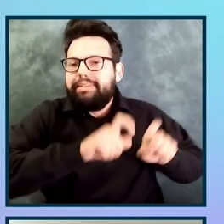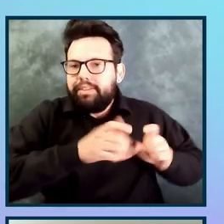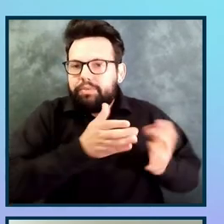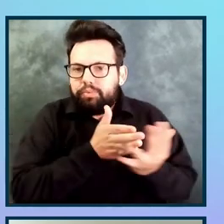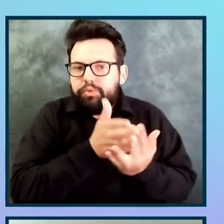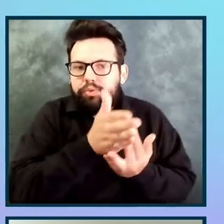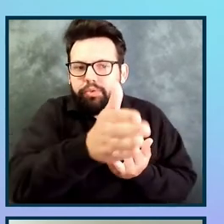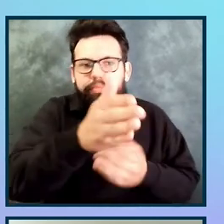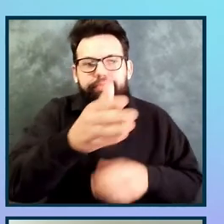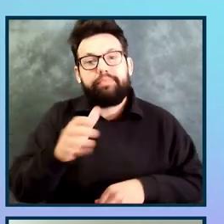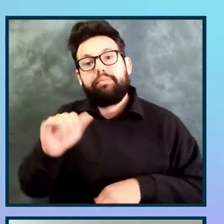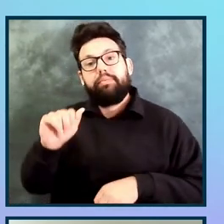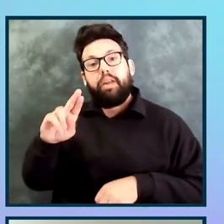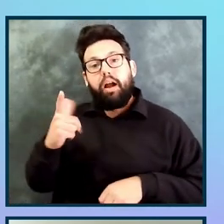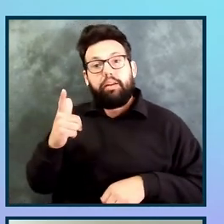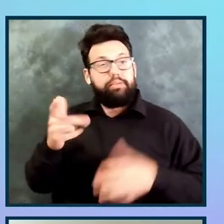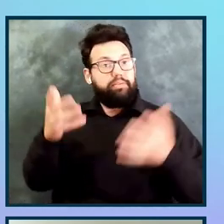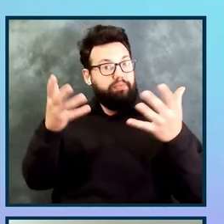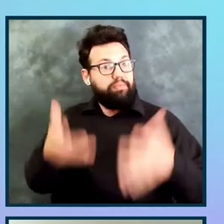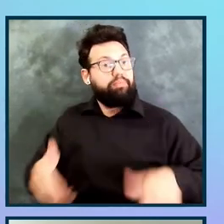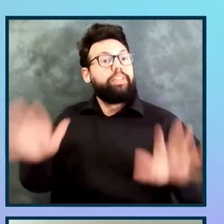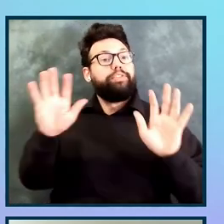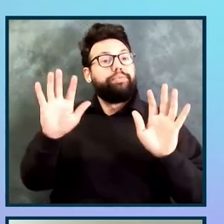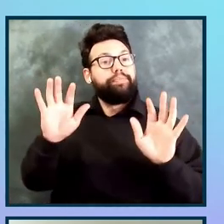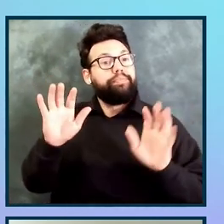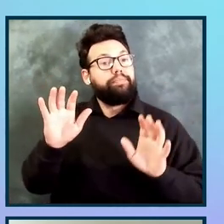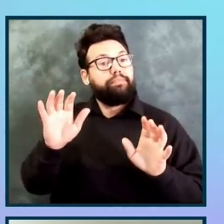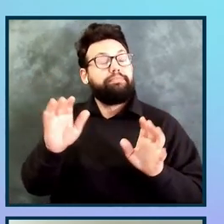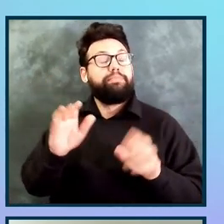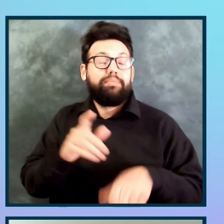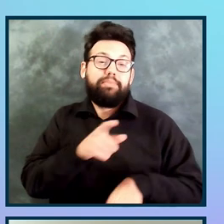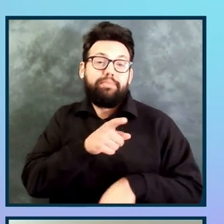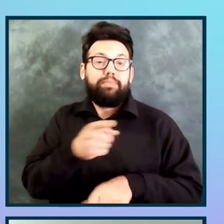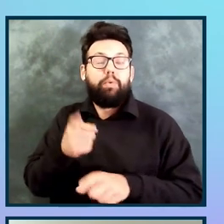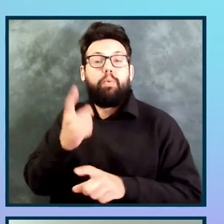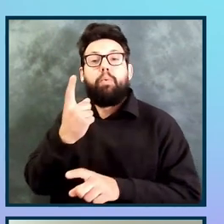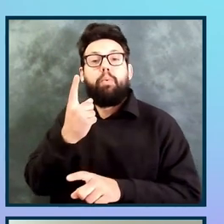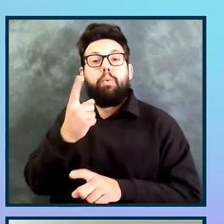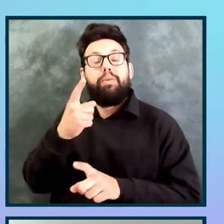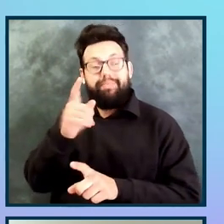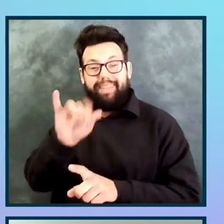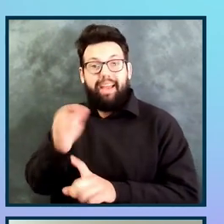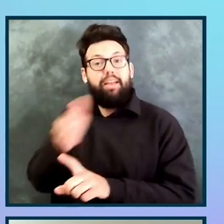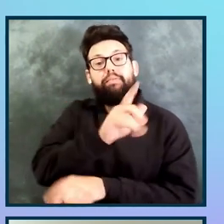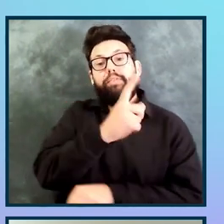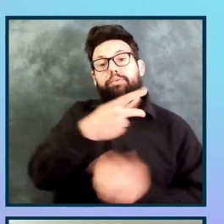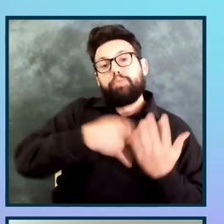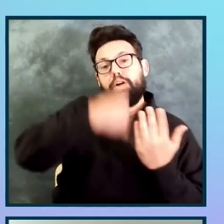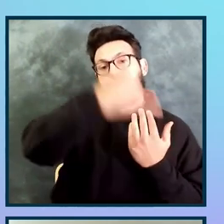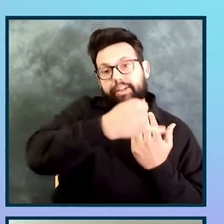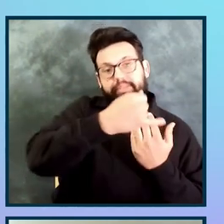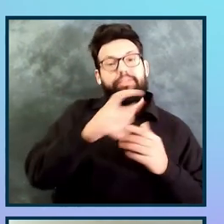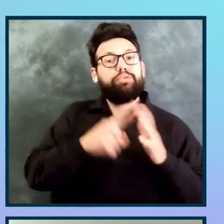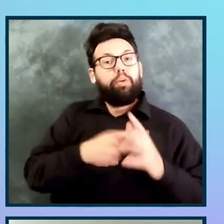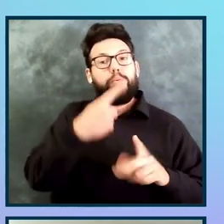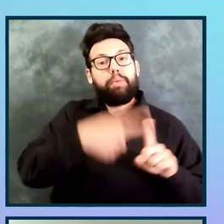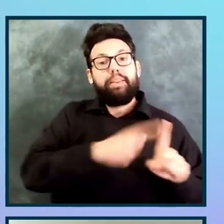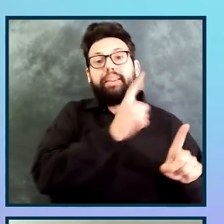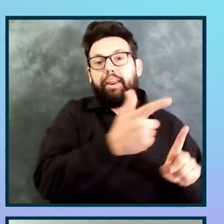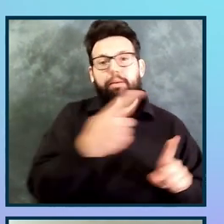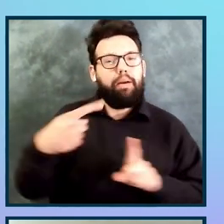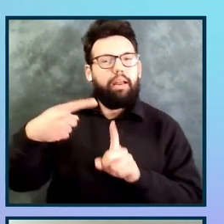the one thing to note here is that it started a month later than AEM Assets, but it finished at the same time. So that's why I say improvement.